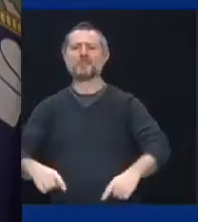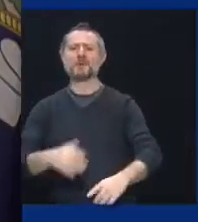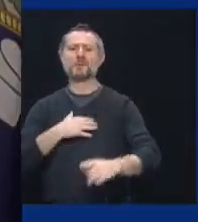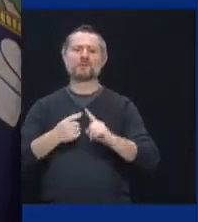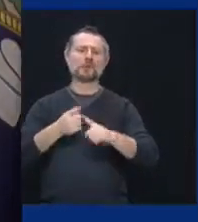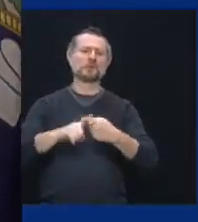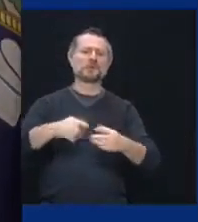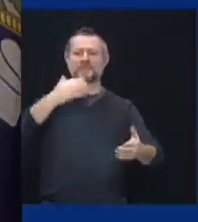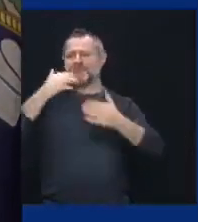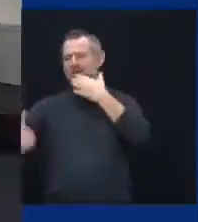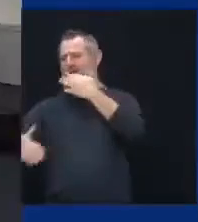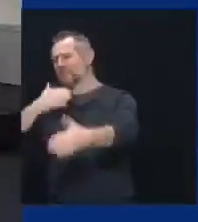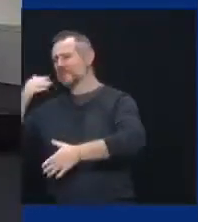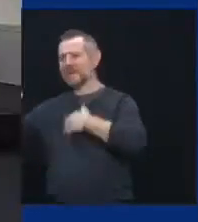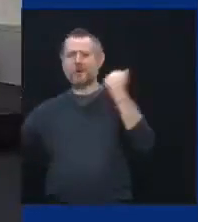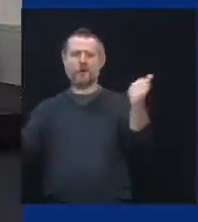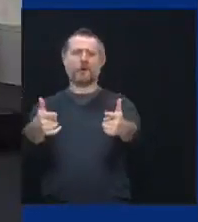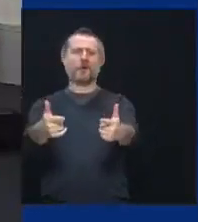Thank you all.